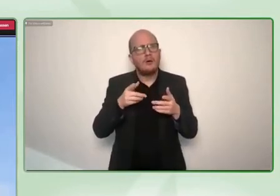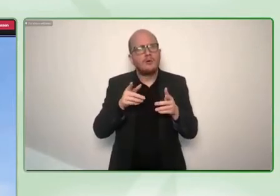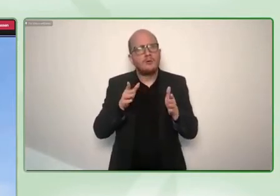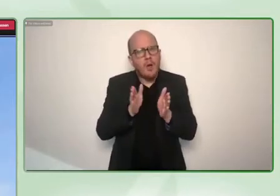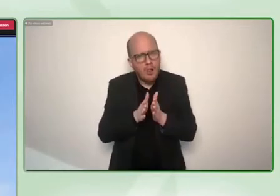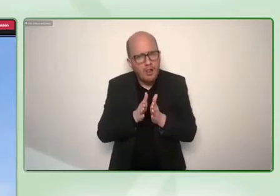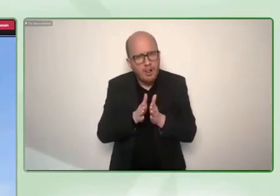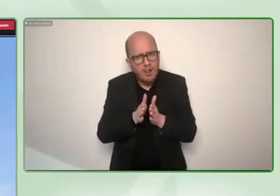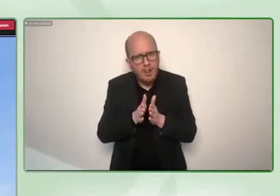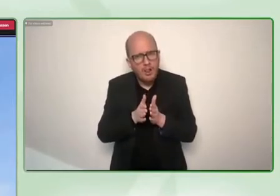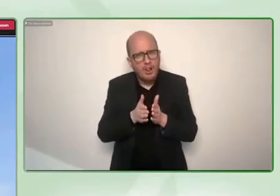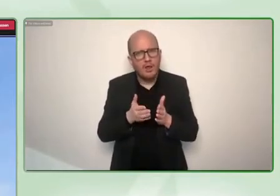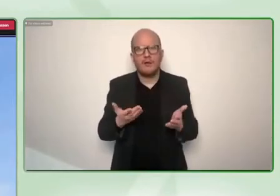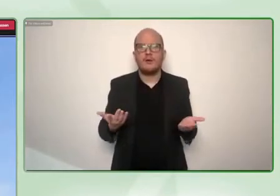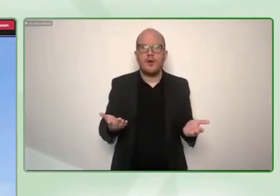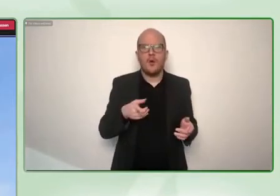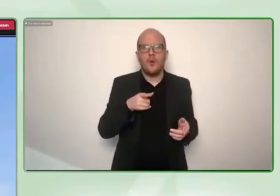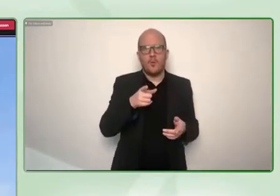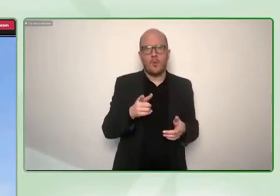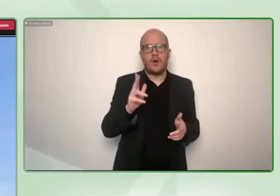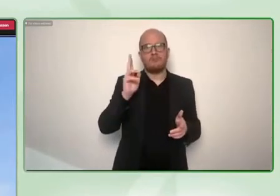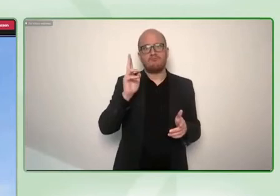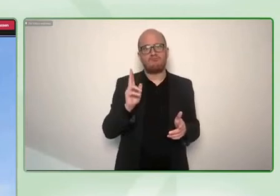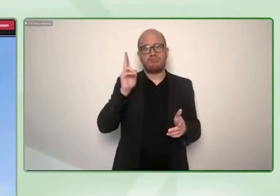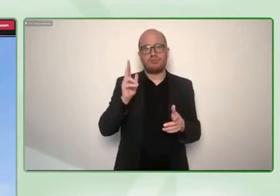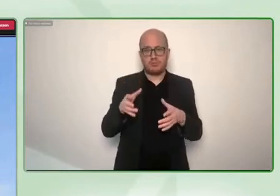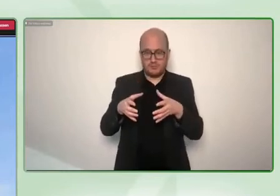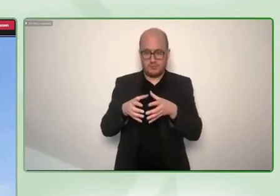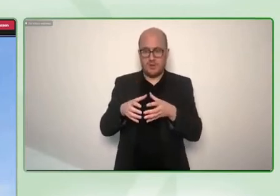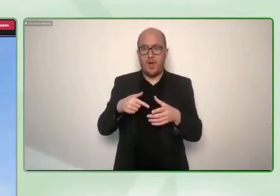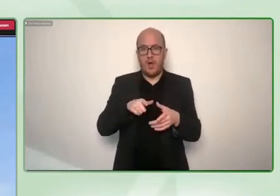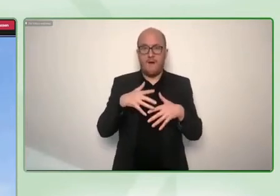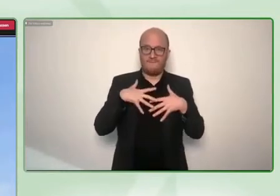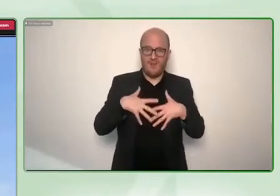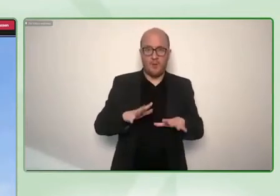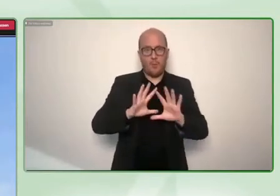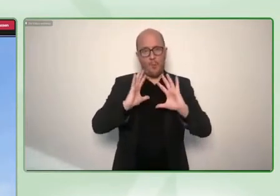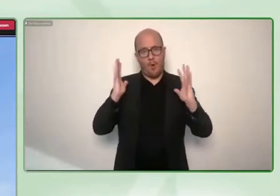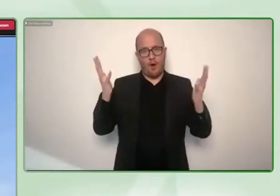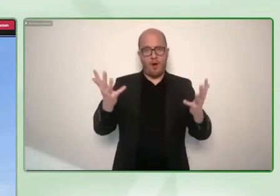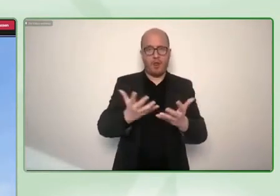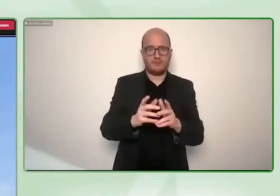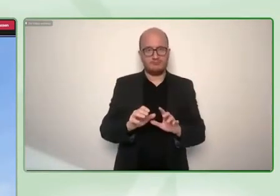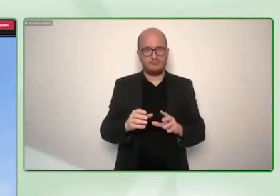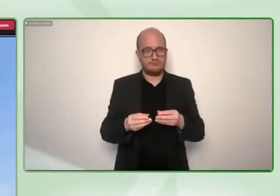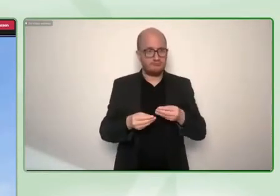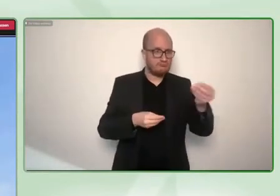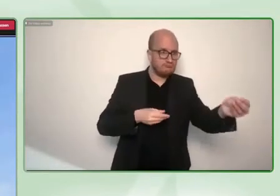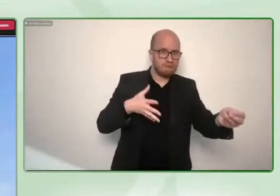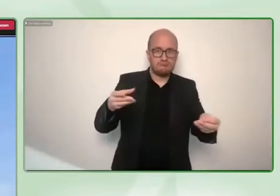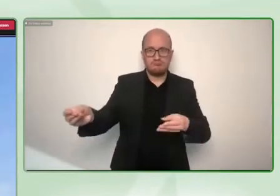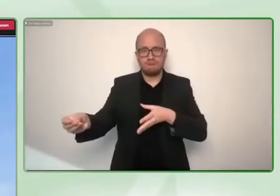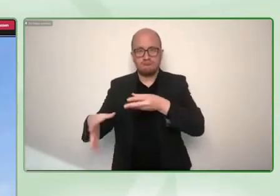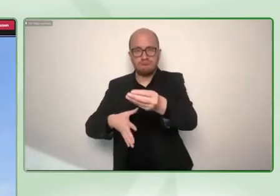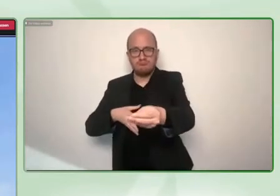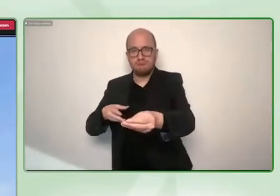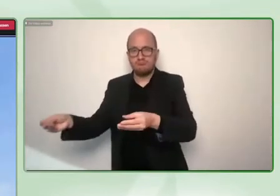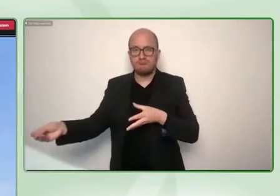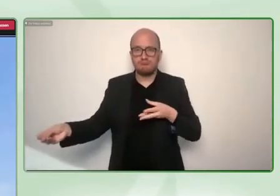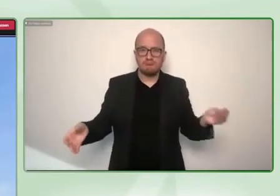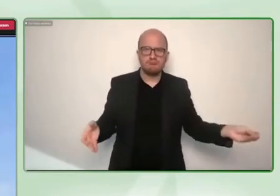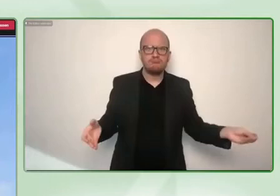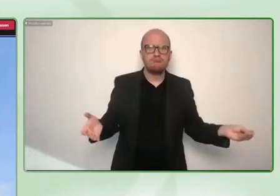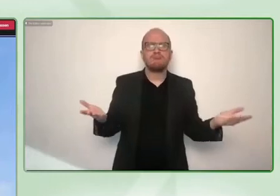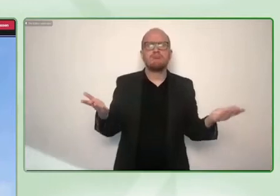town or within your the same city to another location whatever makes sense in your industry so small steps i think also apply here to